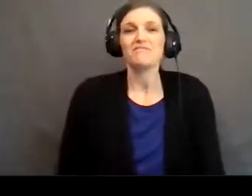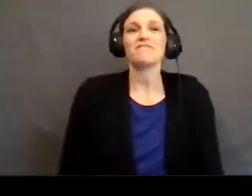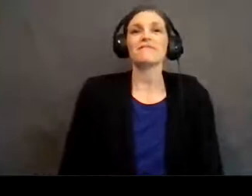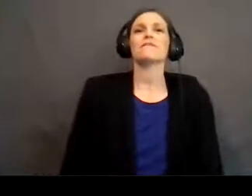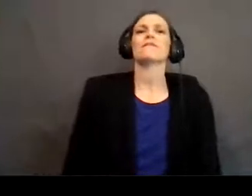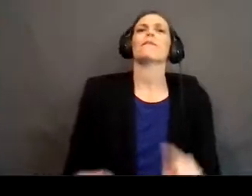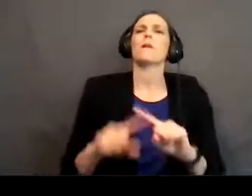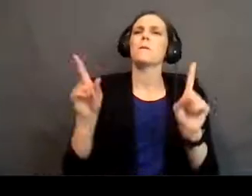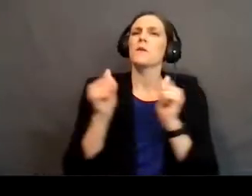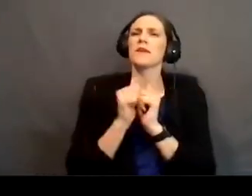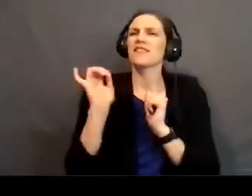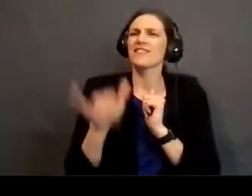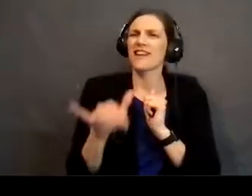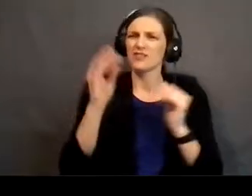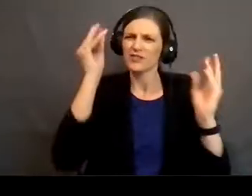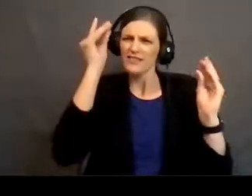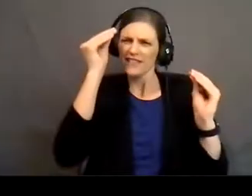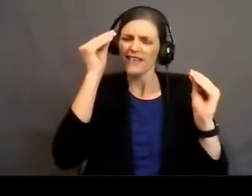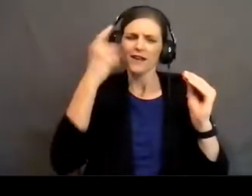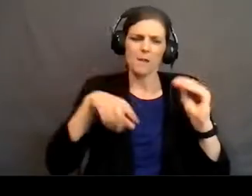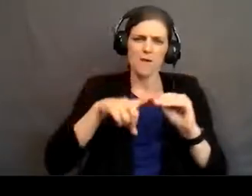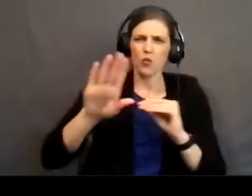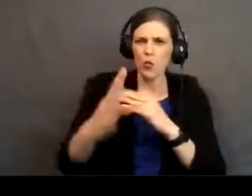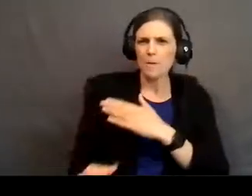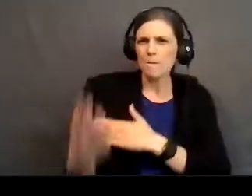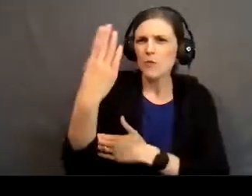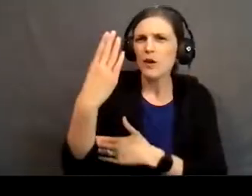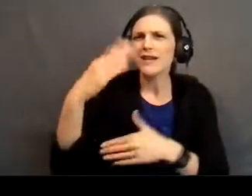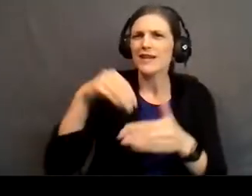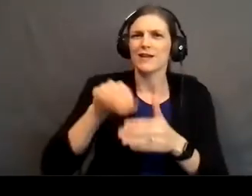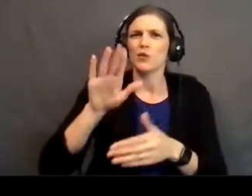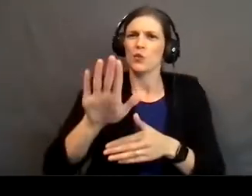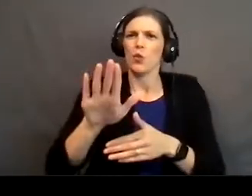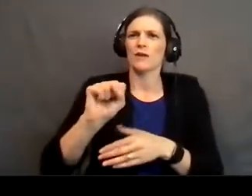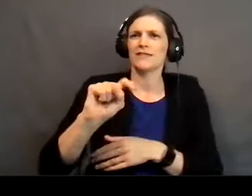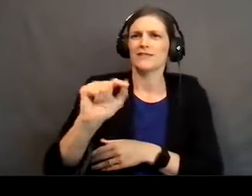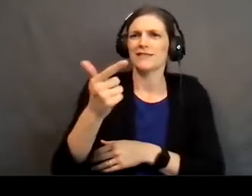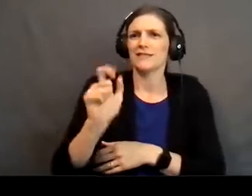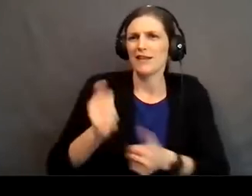But along with that, just think through your morning and your stage of life. What does Sunday morning look like?